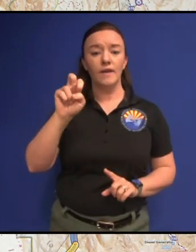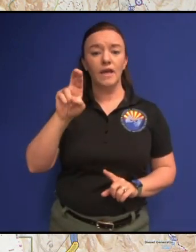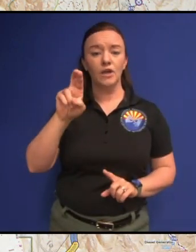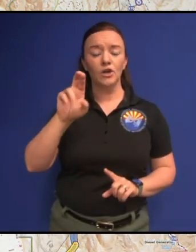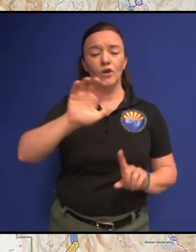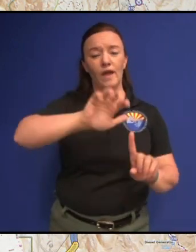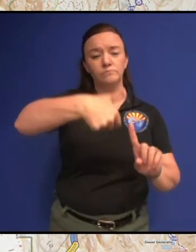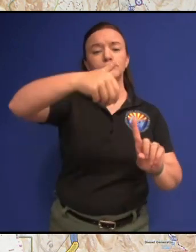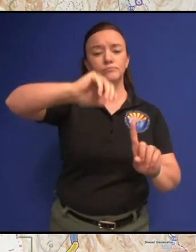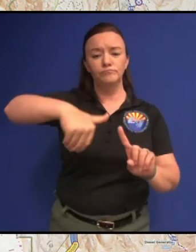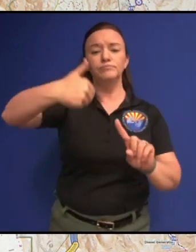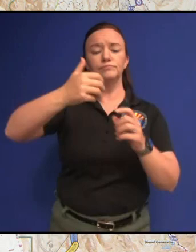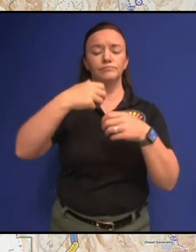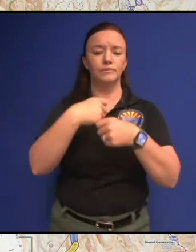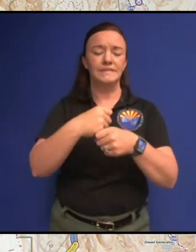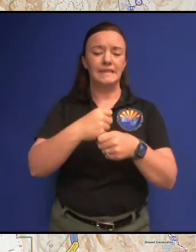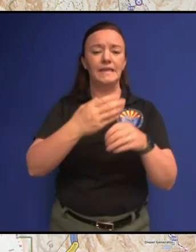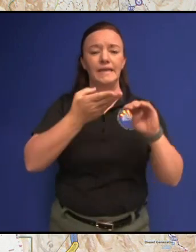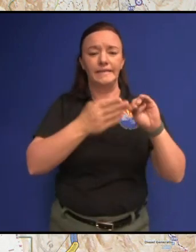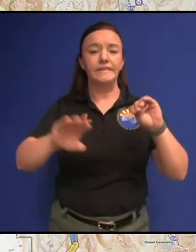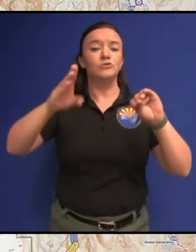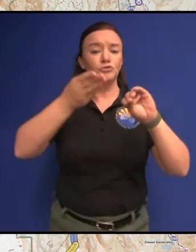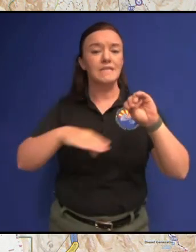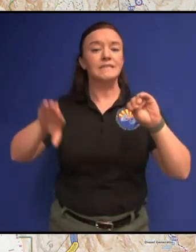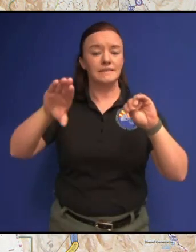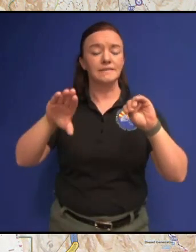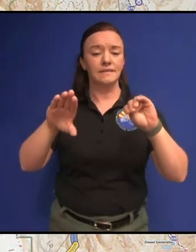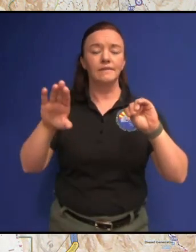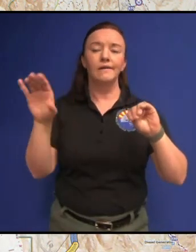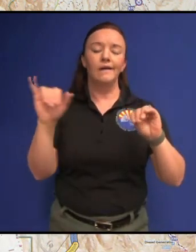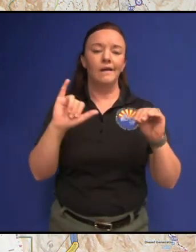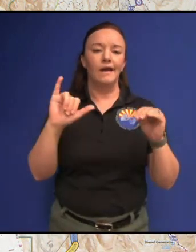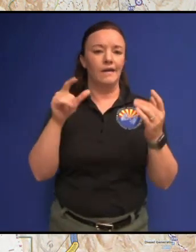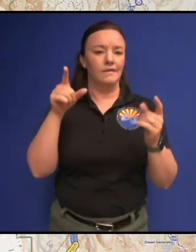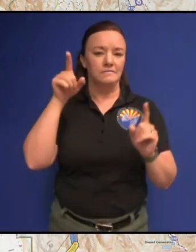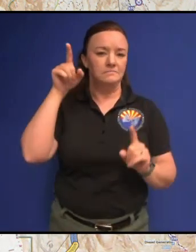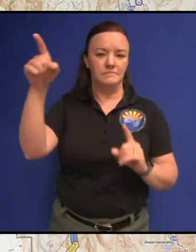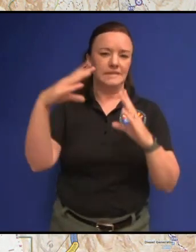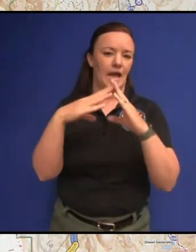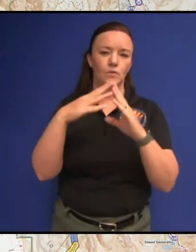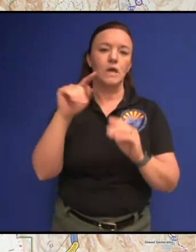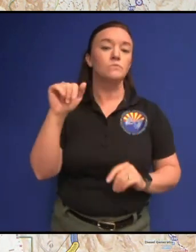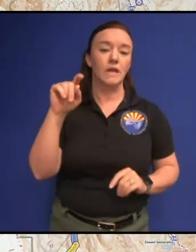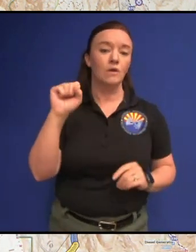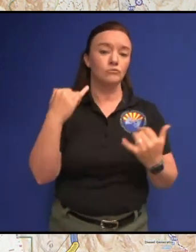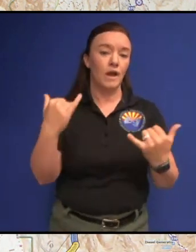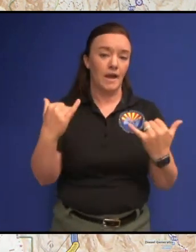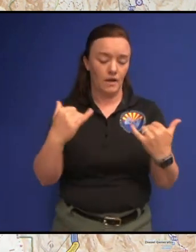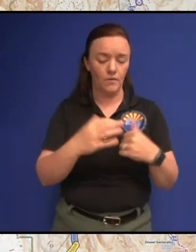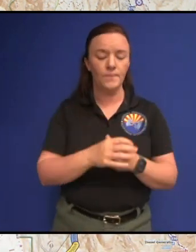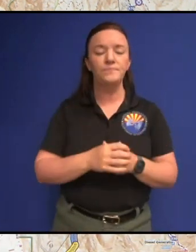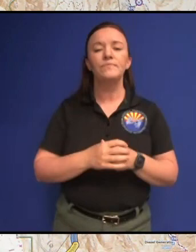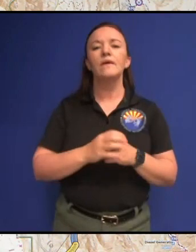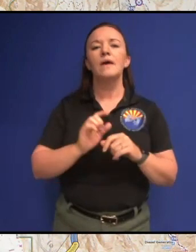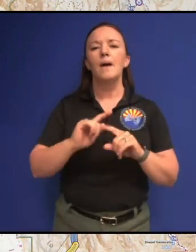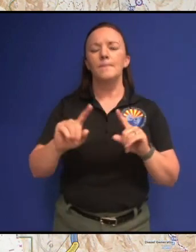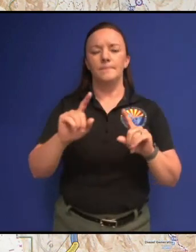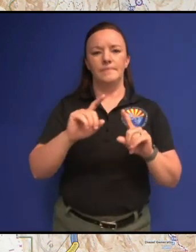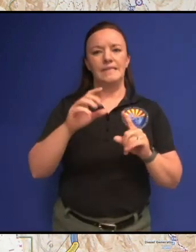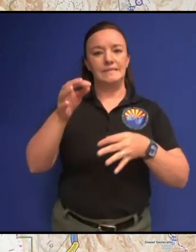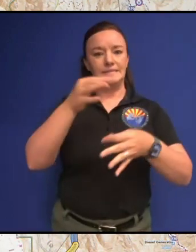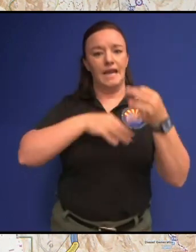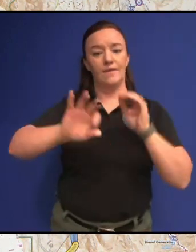industrial projects like actually a couple of in downtown tallis right now those things with a different head on them so instead of a scoop